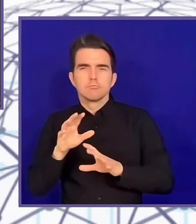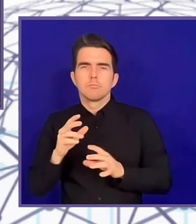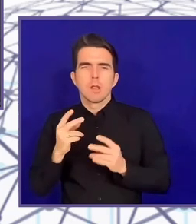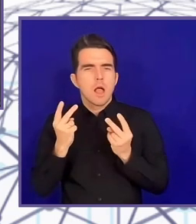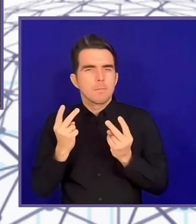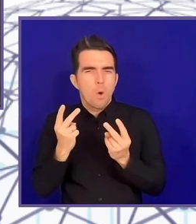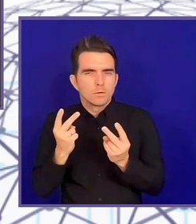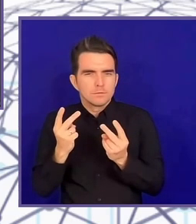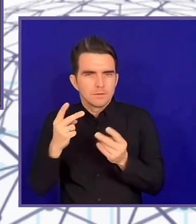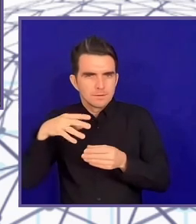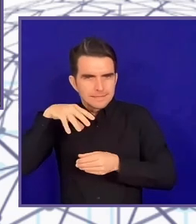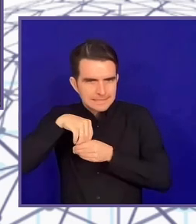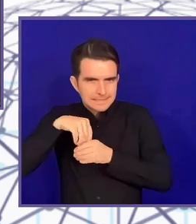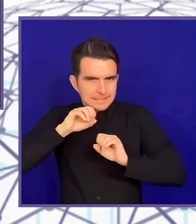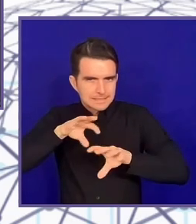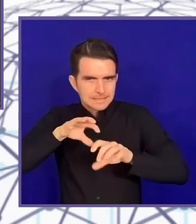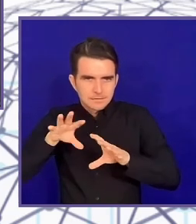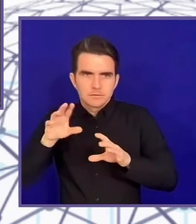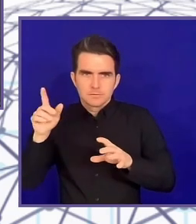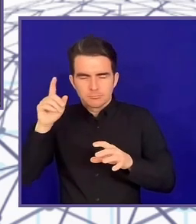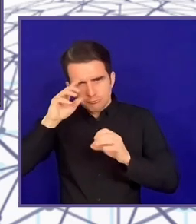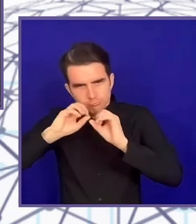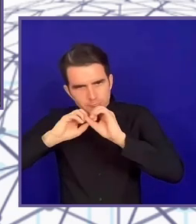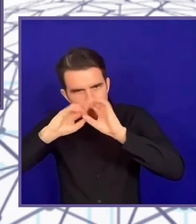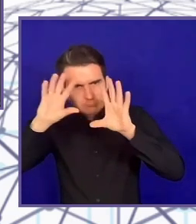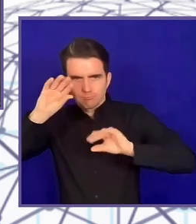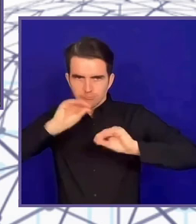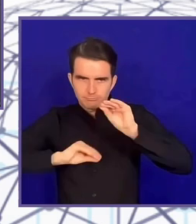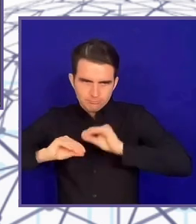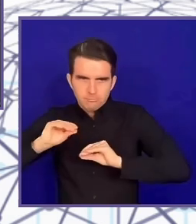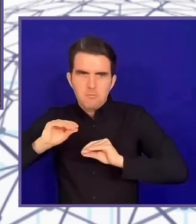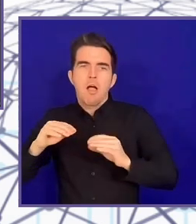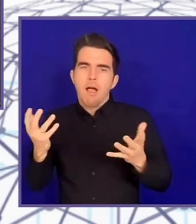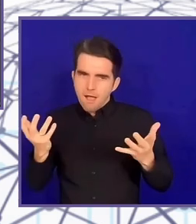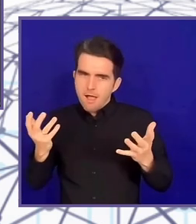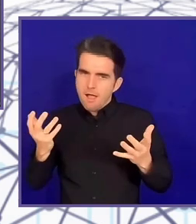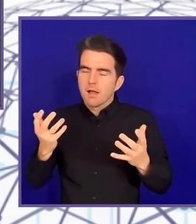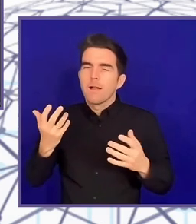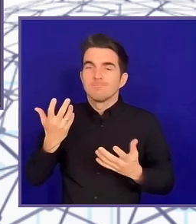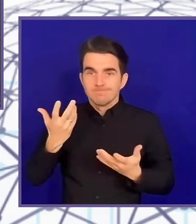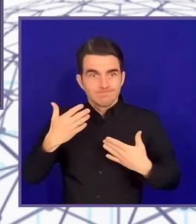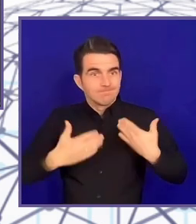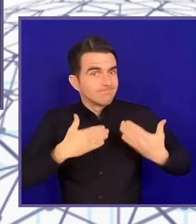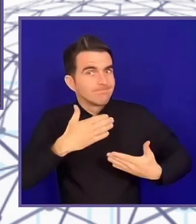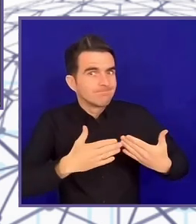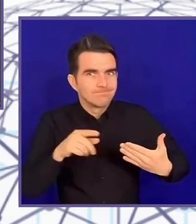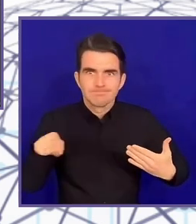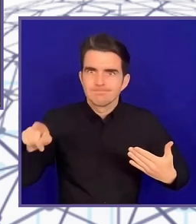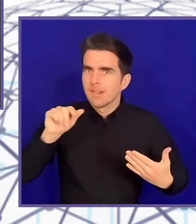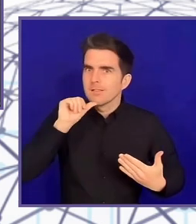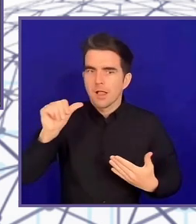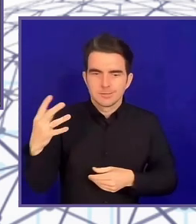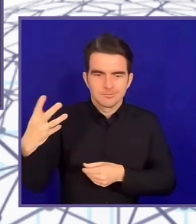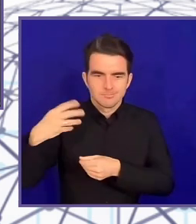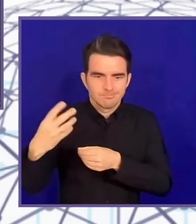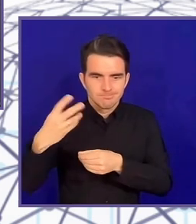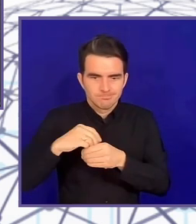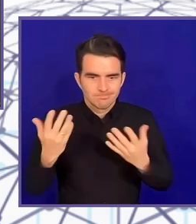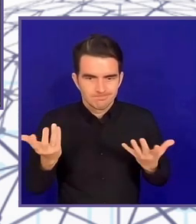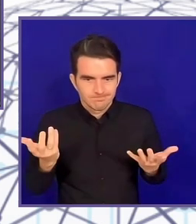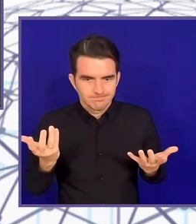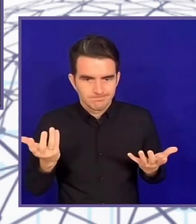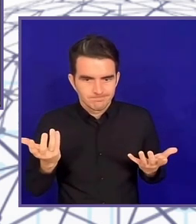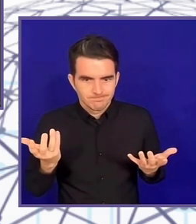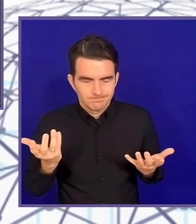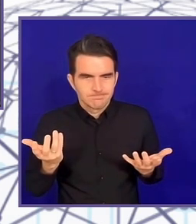that Tiggy's involved with, but so are our friends at IET Madras and IET Delhi. Coming very soon will be an AT Innovation Portal. And in